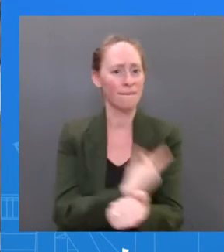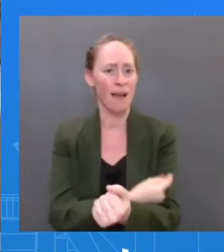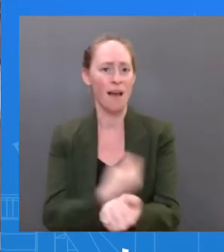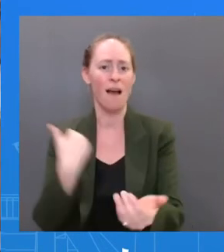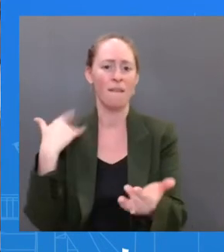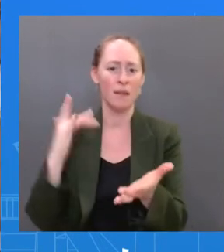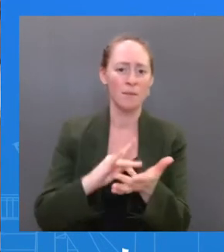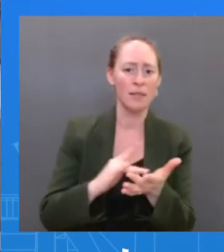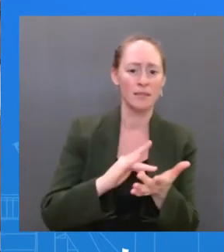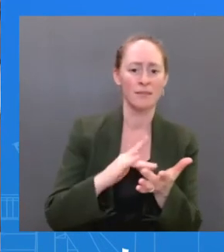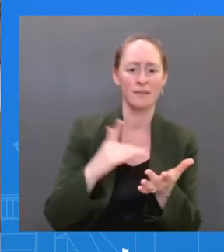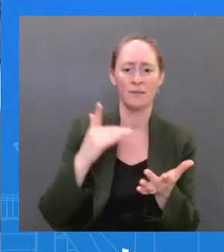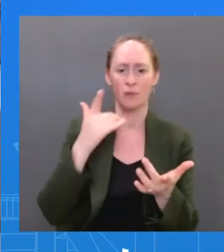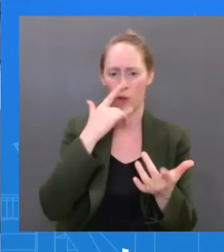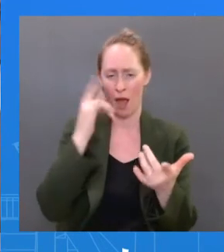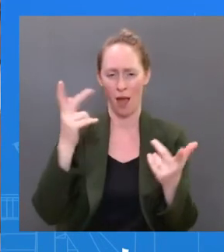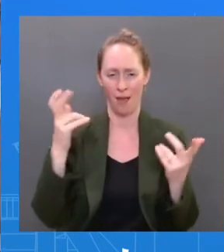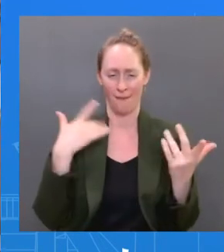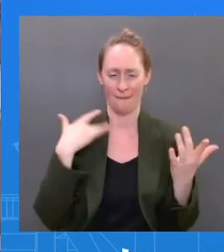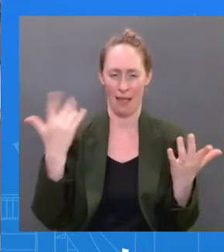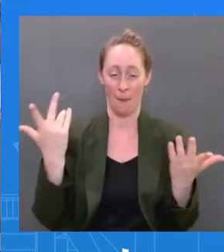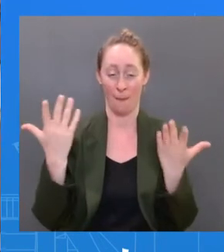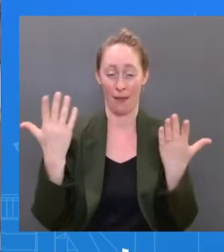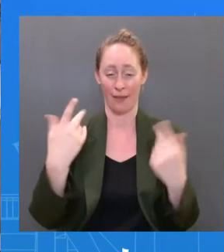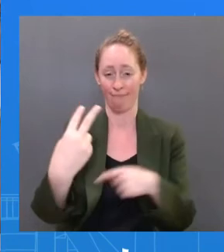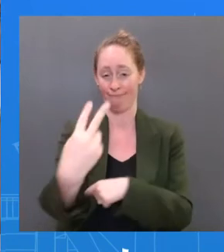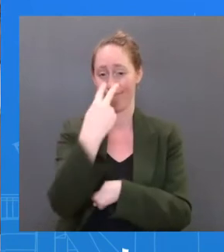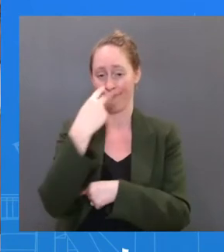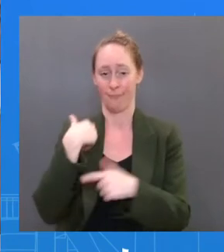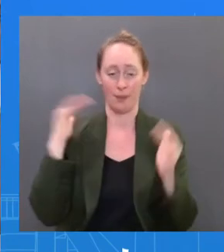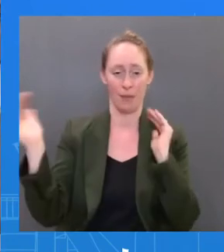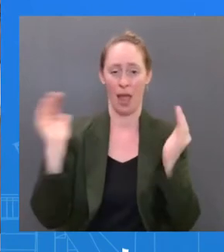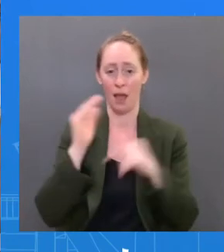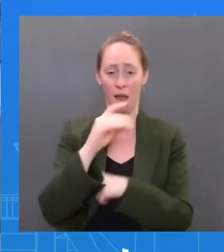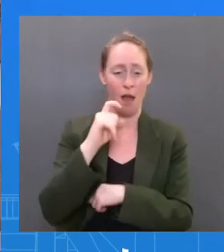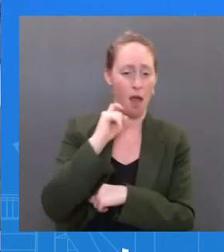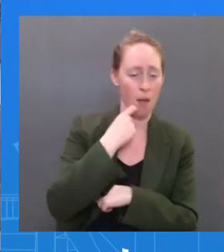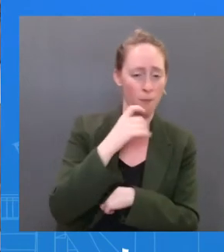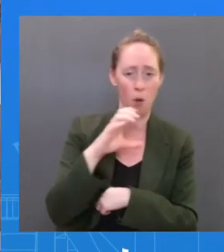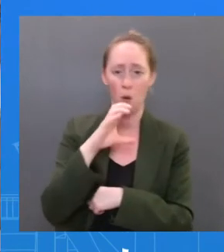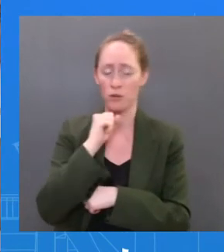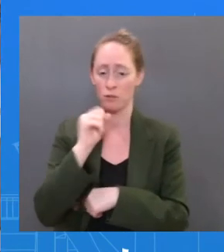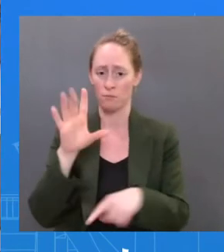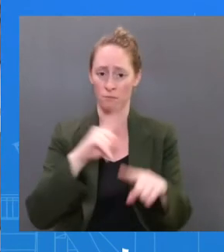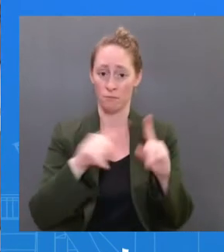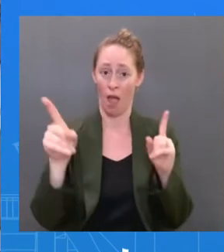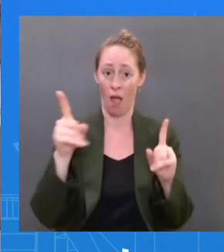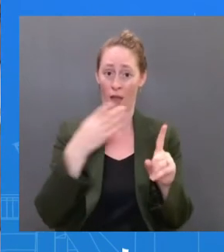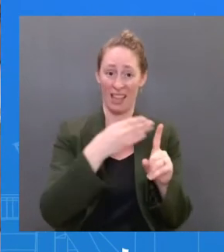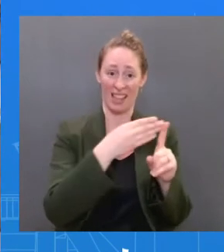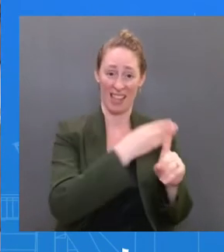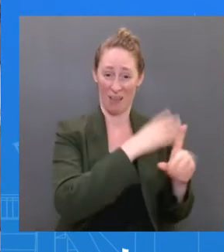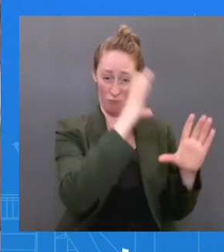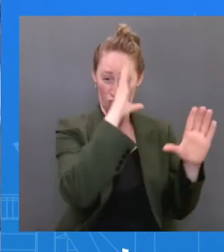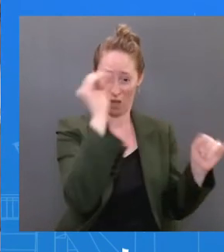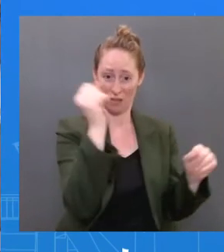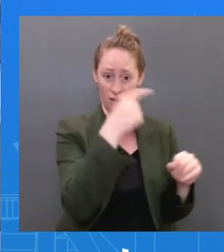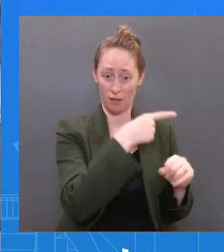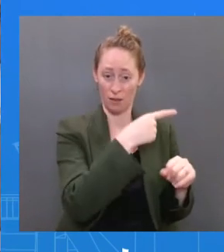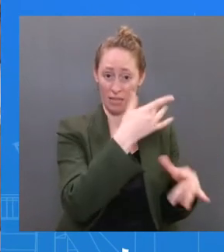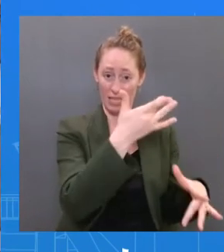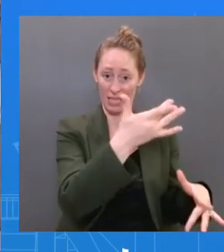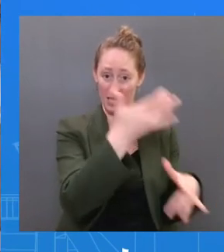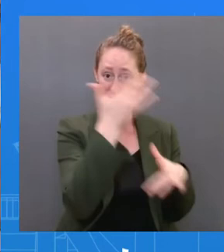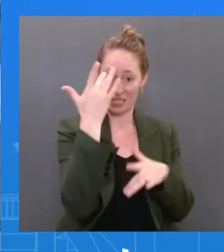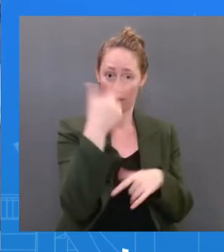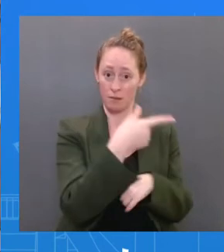President was moved from the White House to Walter Reed. And one of the explanations that was given at the time was that they had better facilities there. Are you